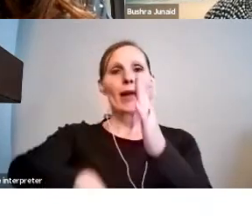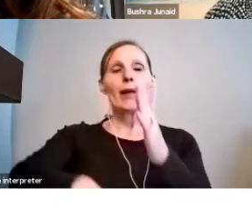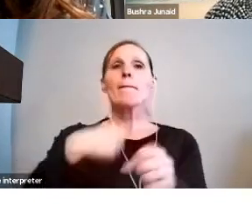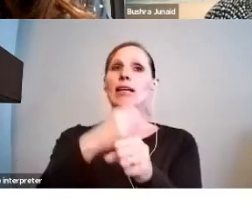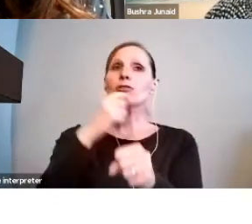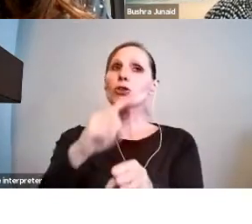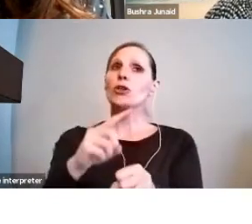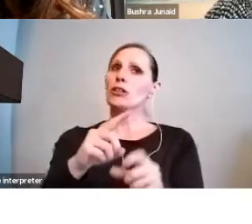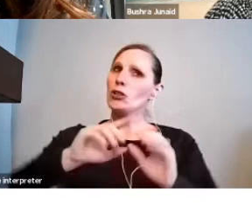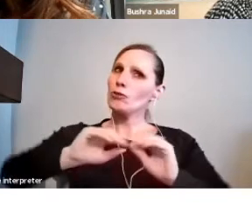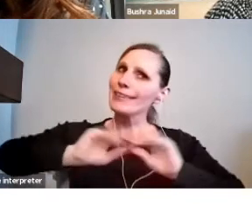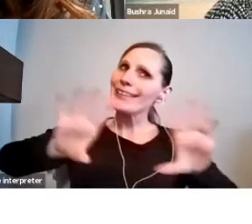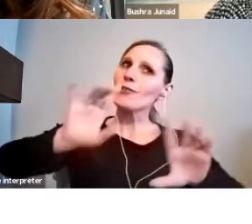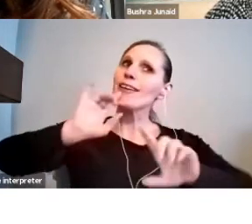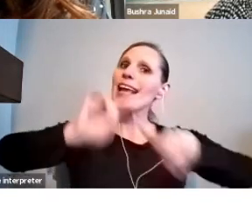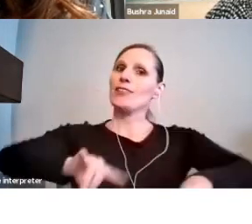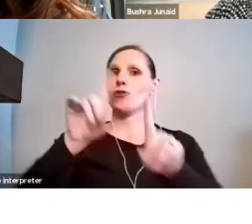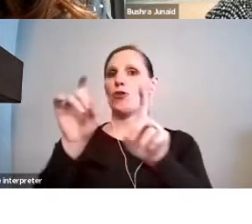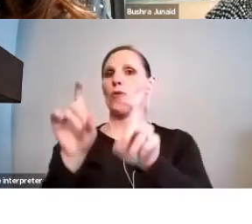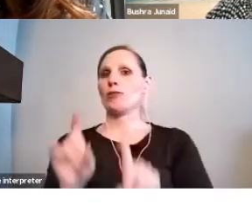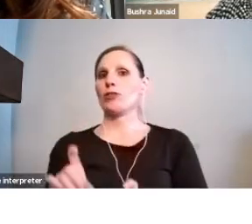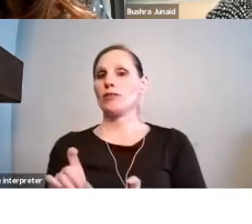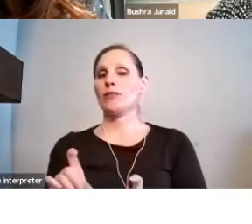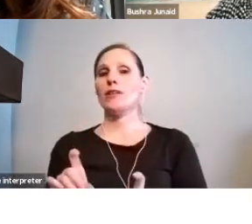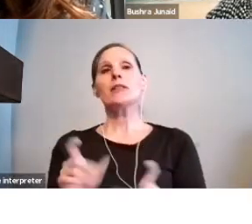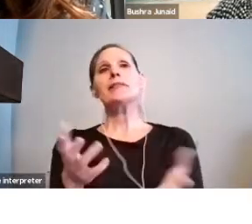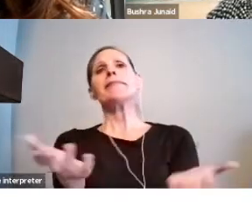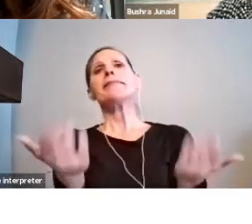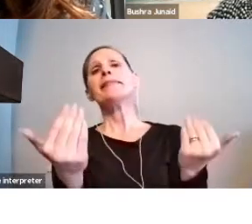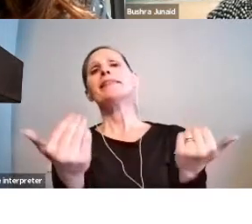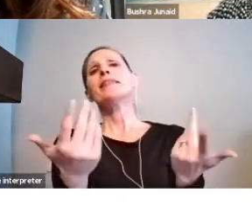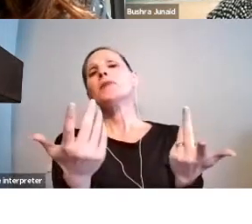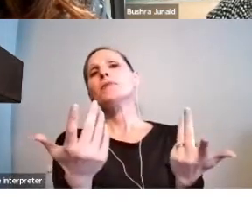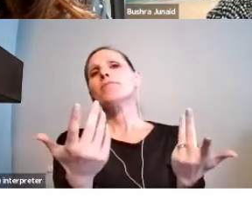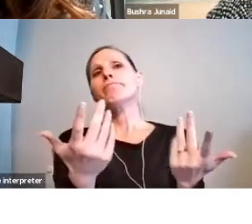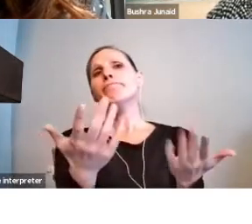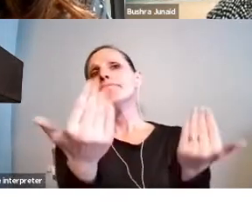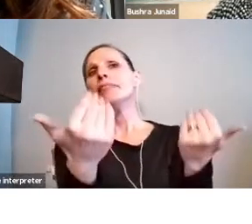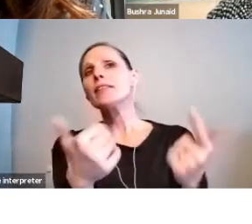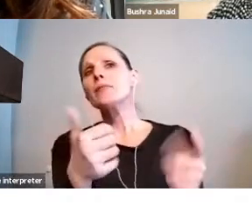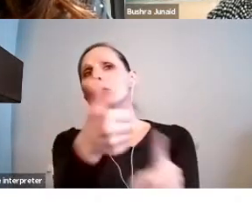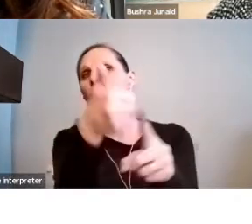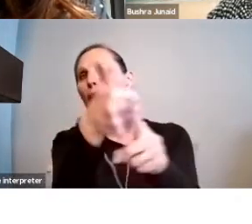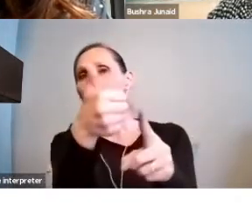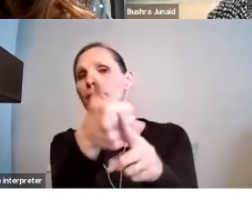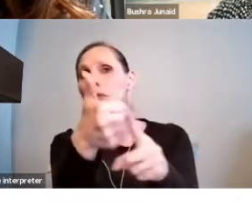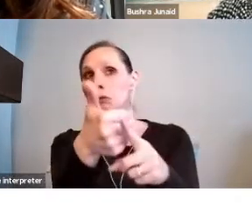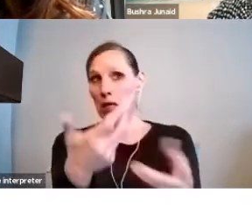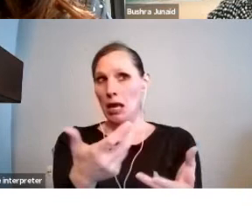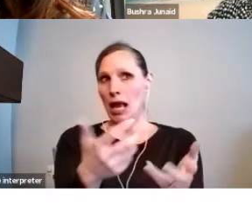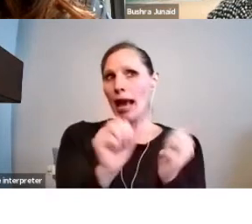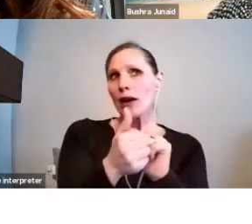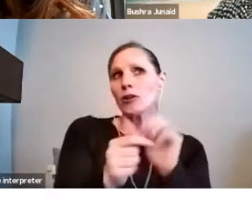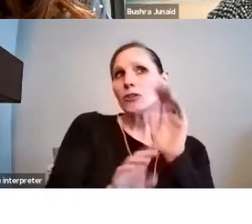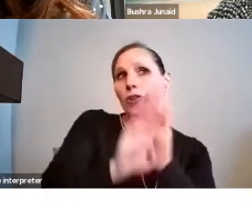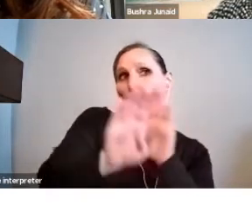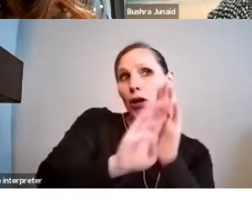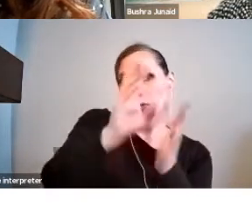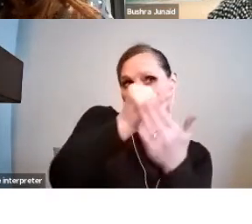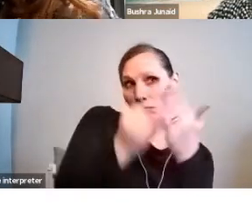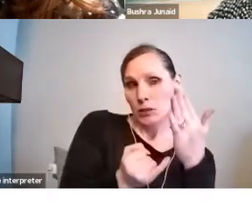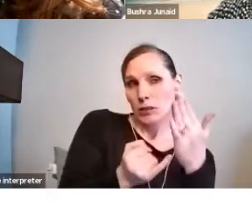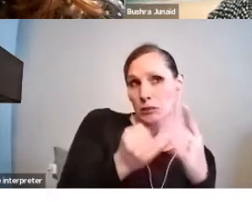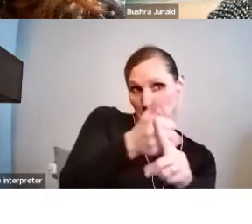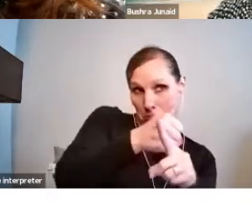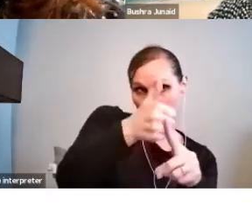asked of you, but in general we want you to tell us about yourself. How have you developed your art practice? Are you